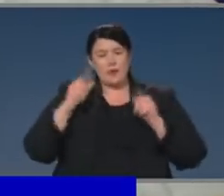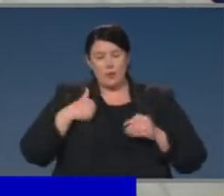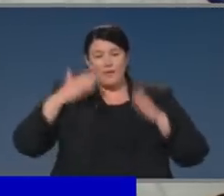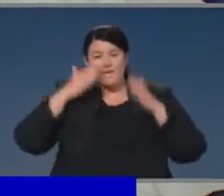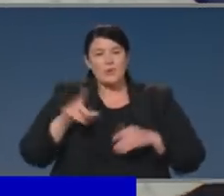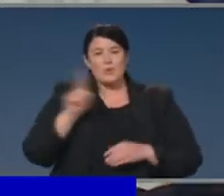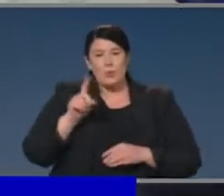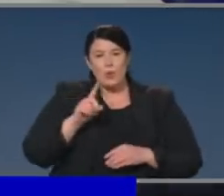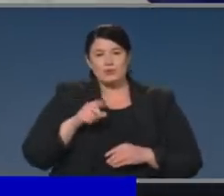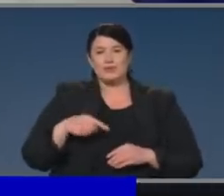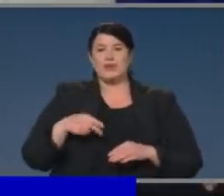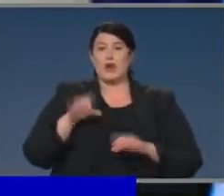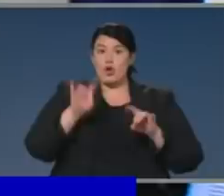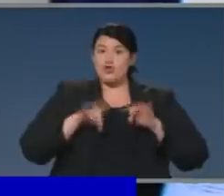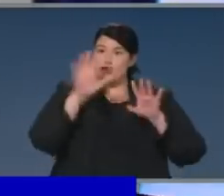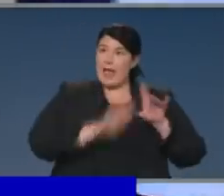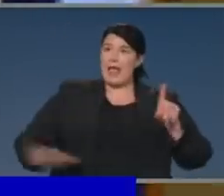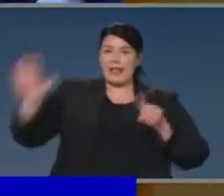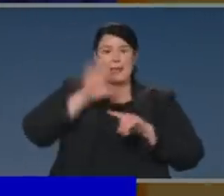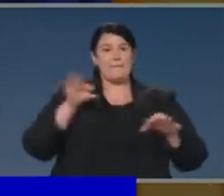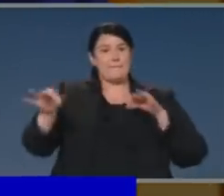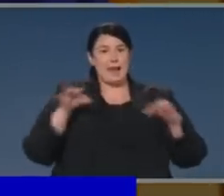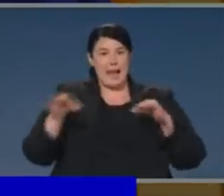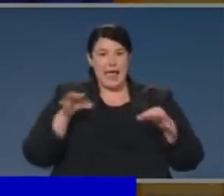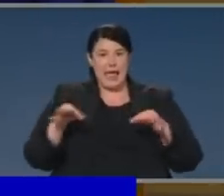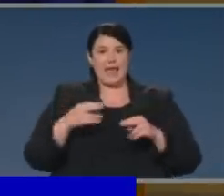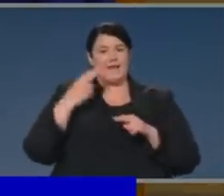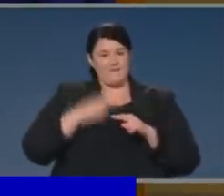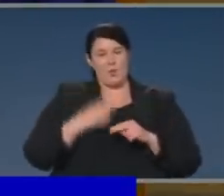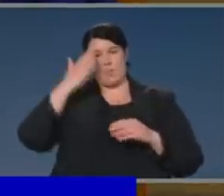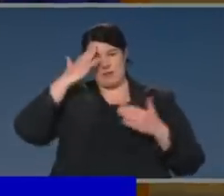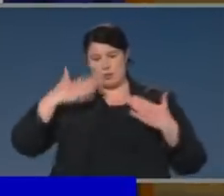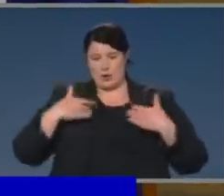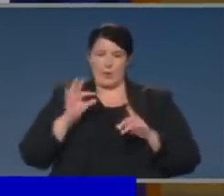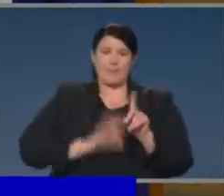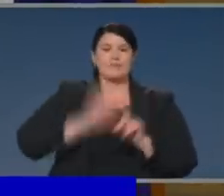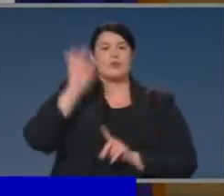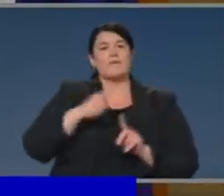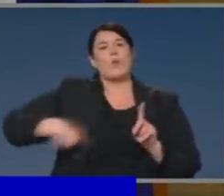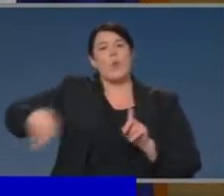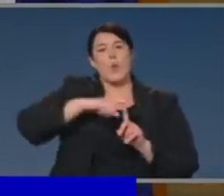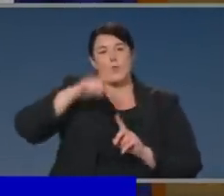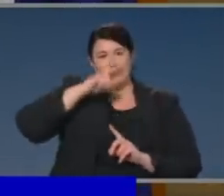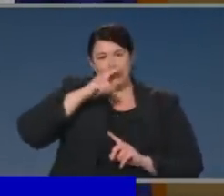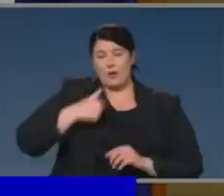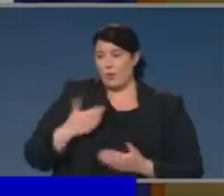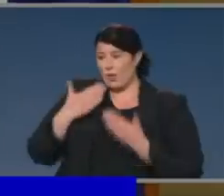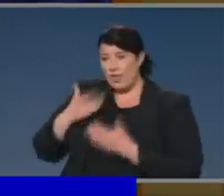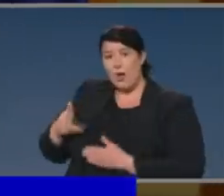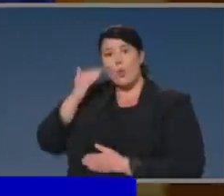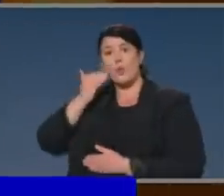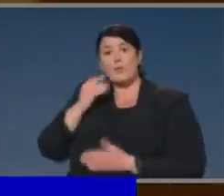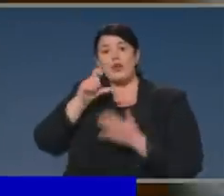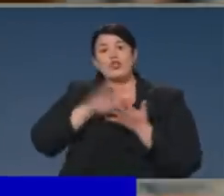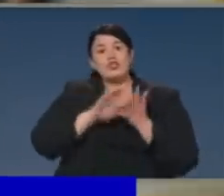National Mental Health and Wellbeing Pandemic Response Plan. And Christine, I want to thank you for your leadership in helping to bring this together.